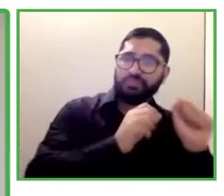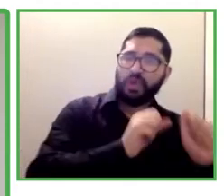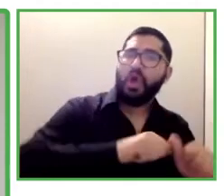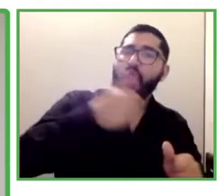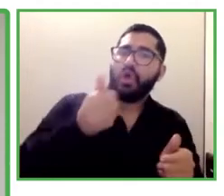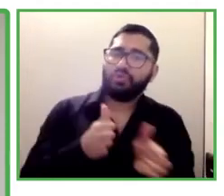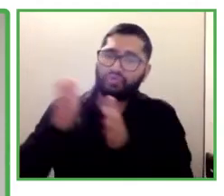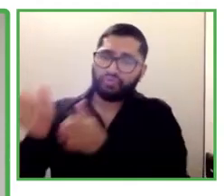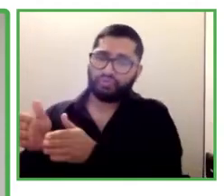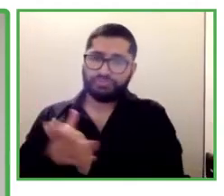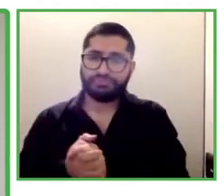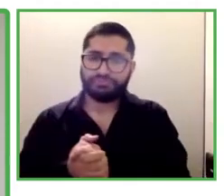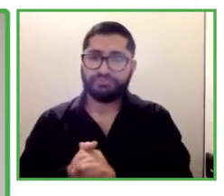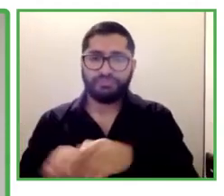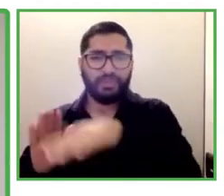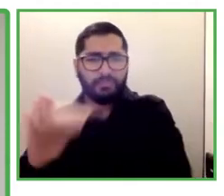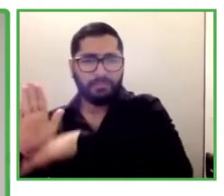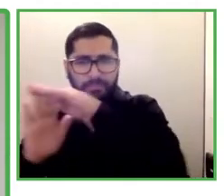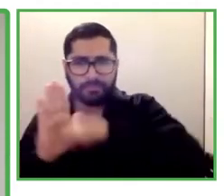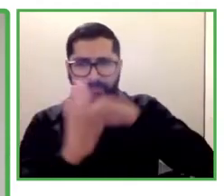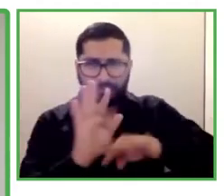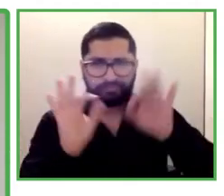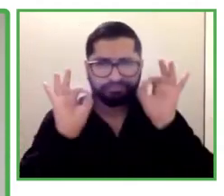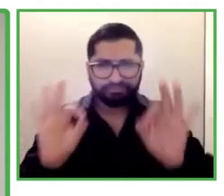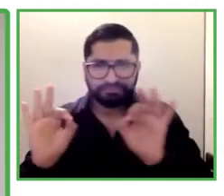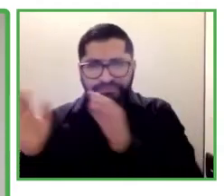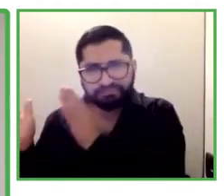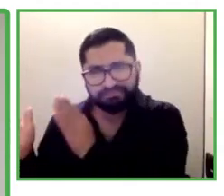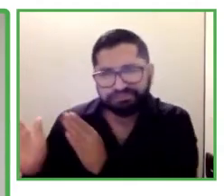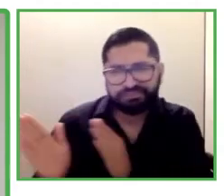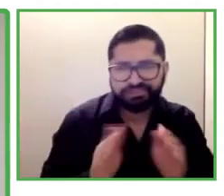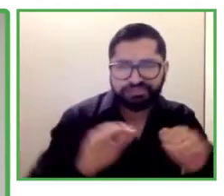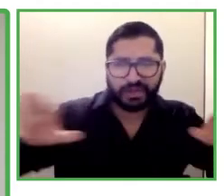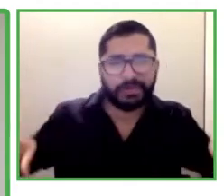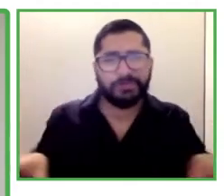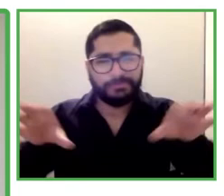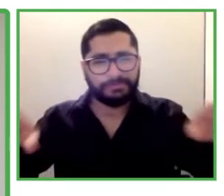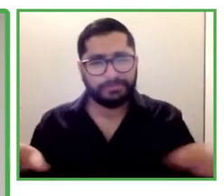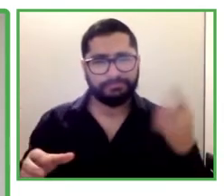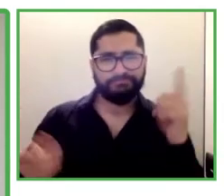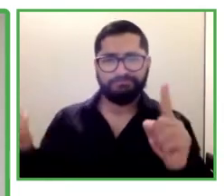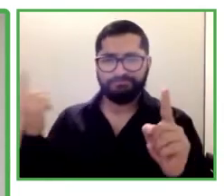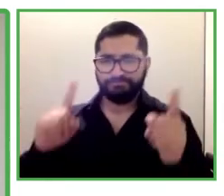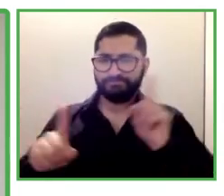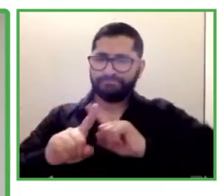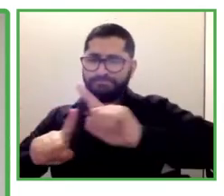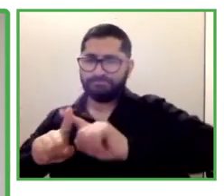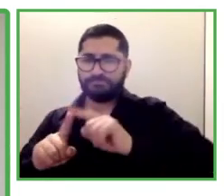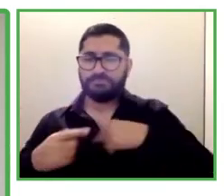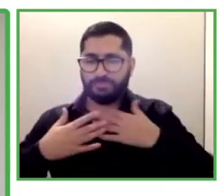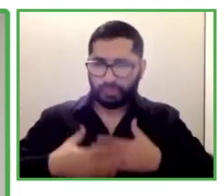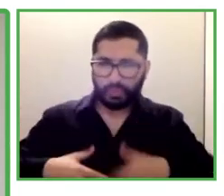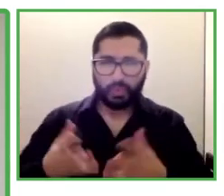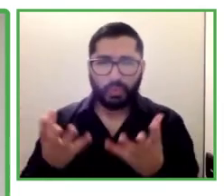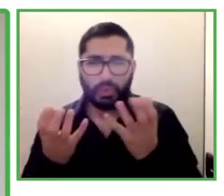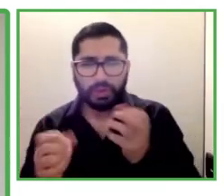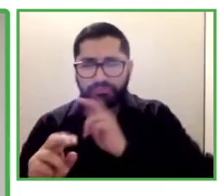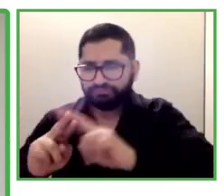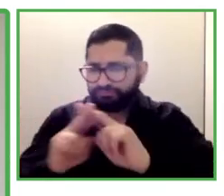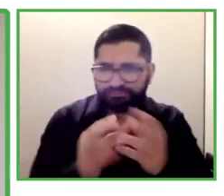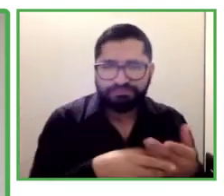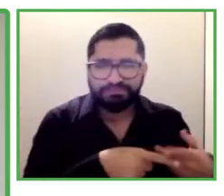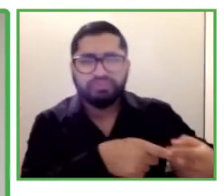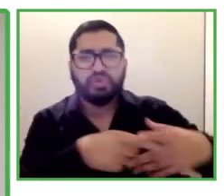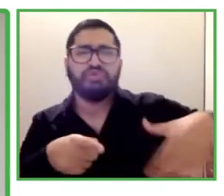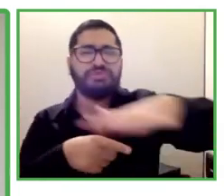who are all interested to partner with local actors and replicate their work in Latin America. After